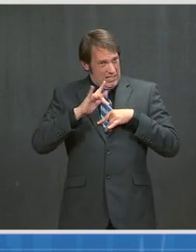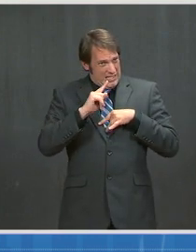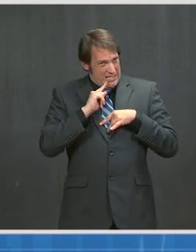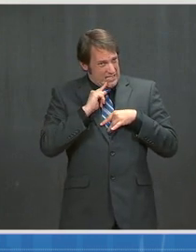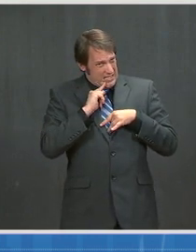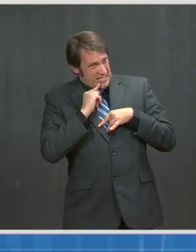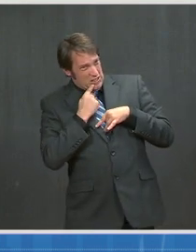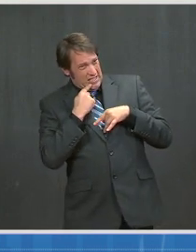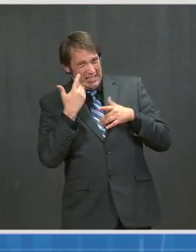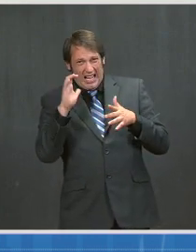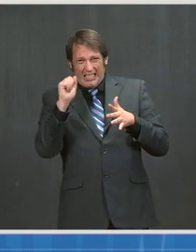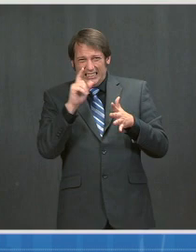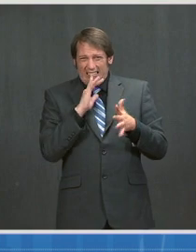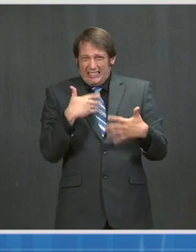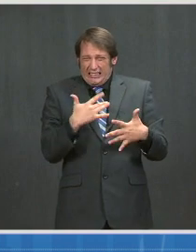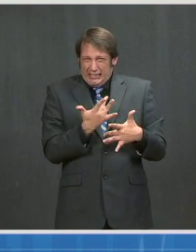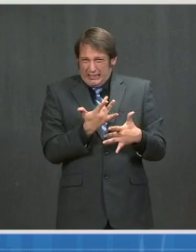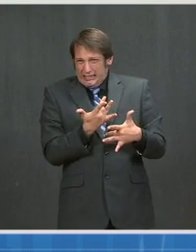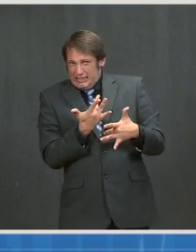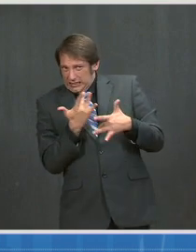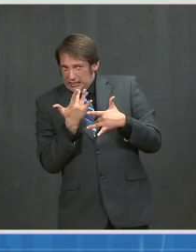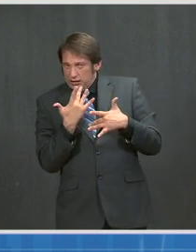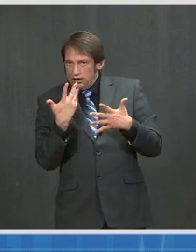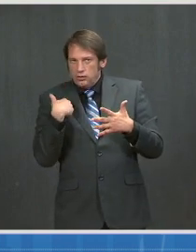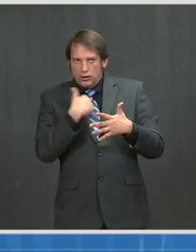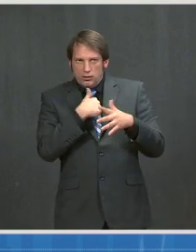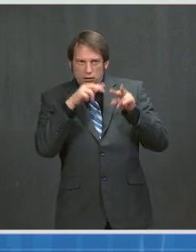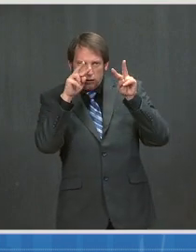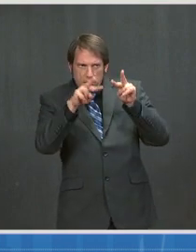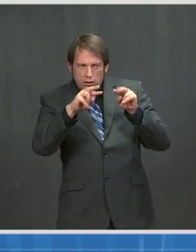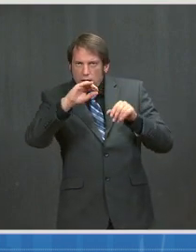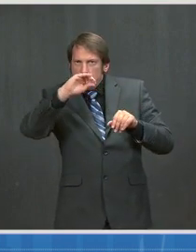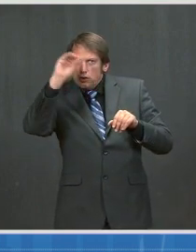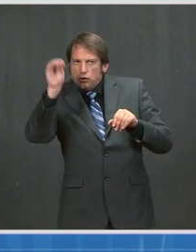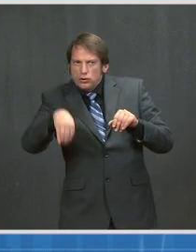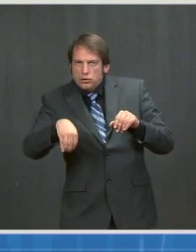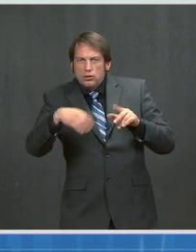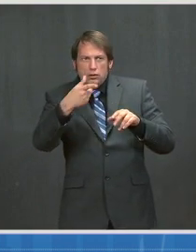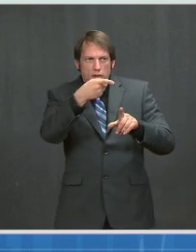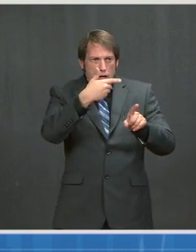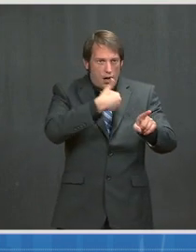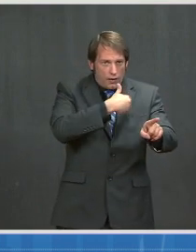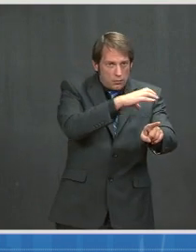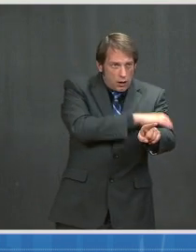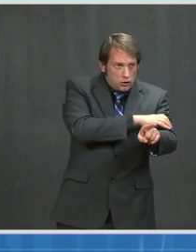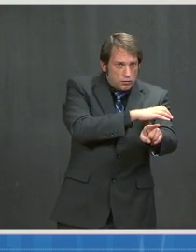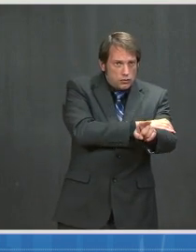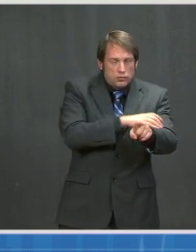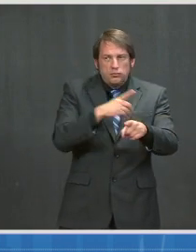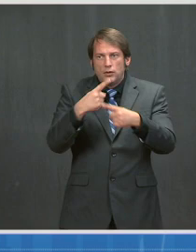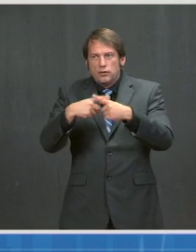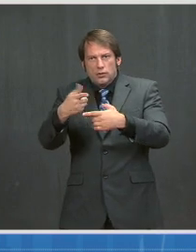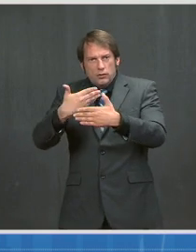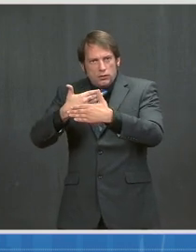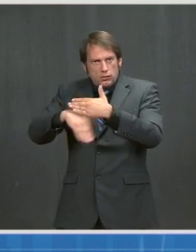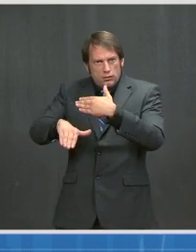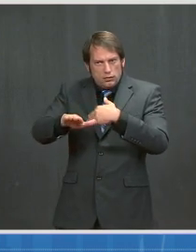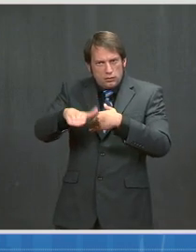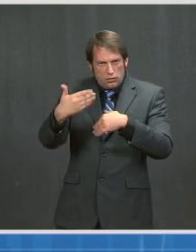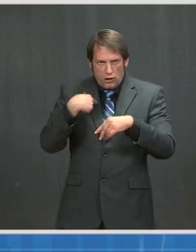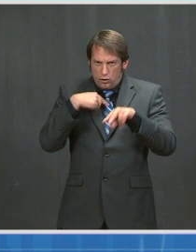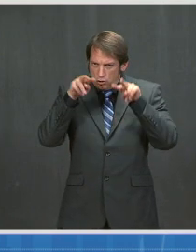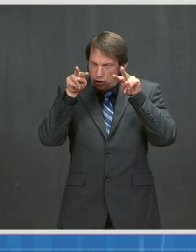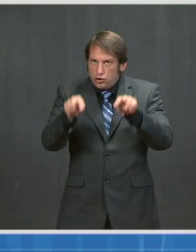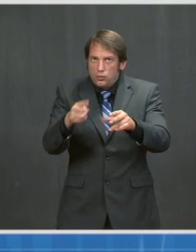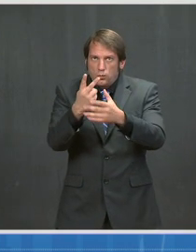a look at the odds ratio of preeclampsia and preterm birth. Next slide. Now, the